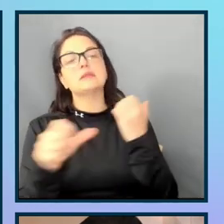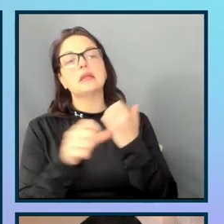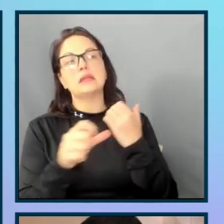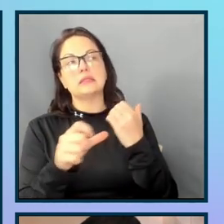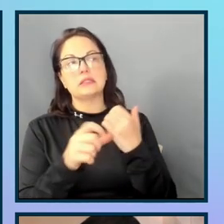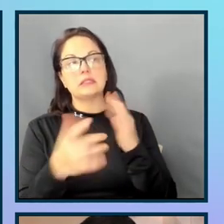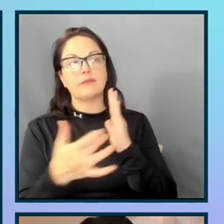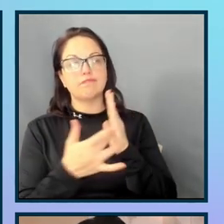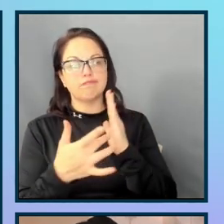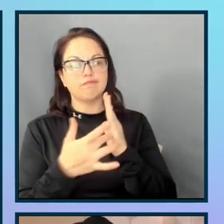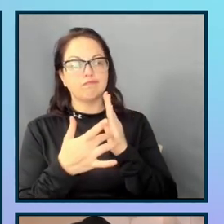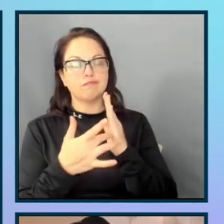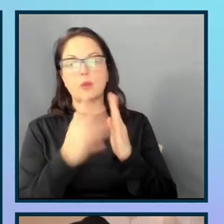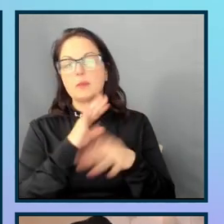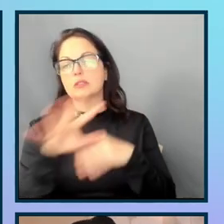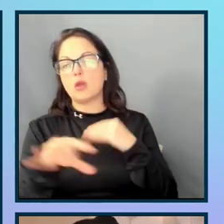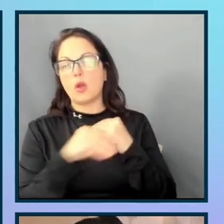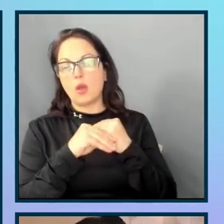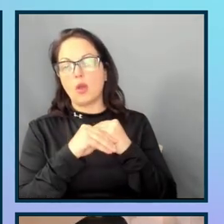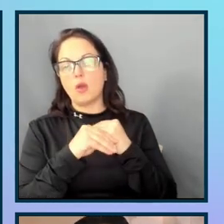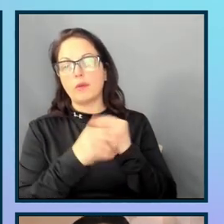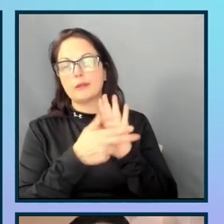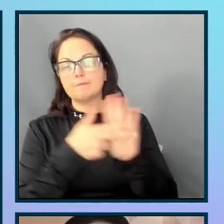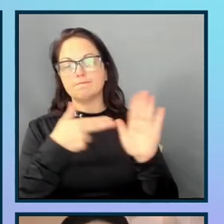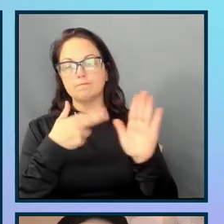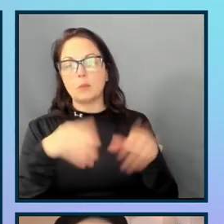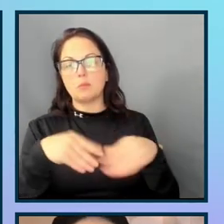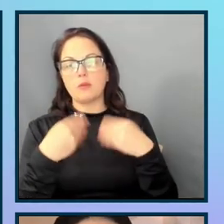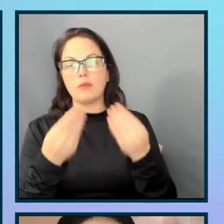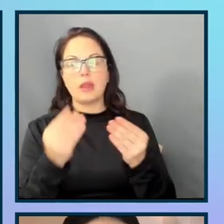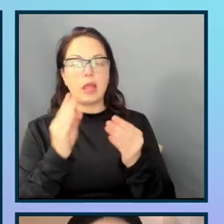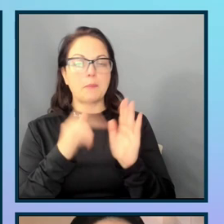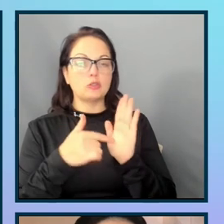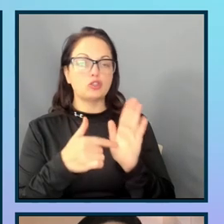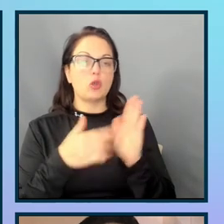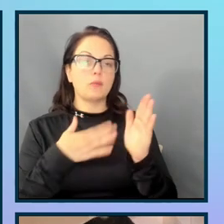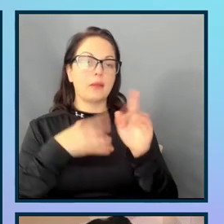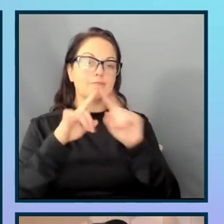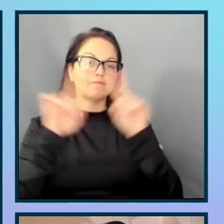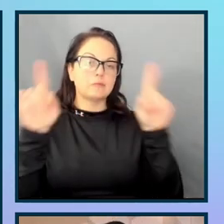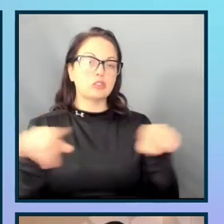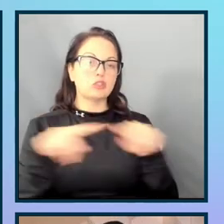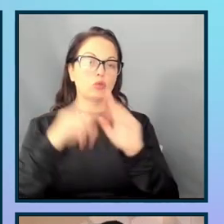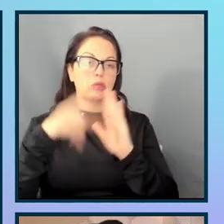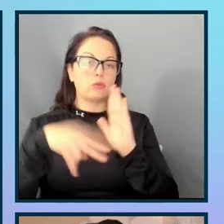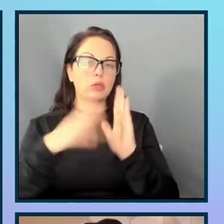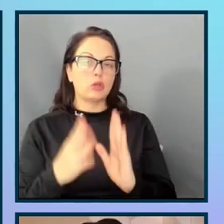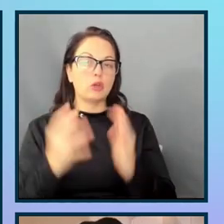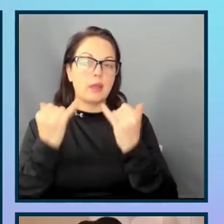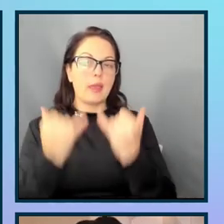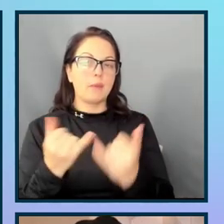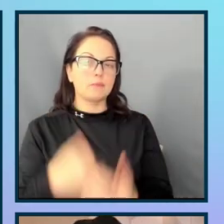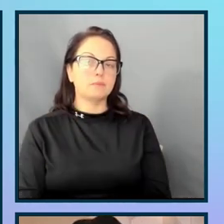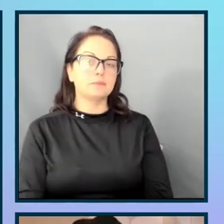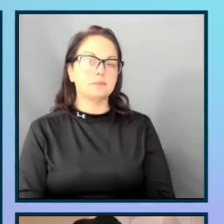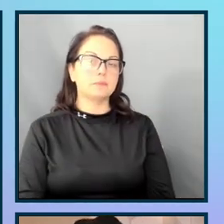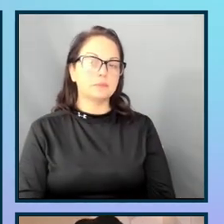labeled by if both are provided. So, I'm going to go ahead and turn on my screen reader to show you what that looks like. Voice over.